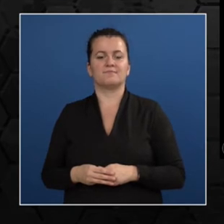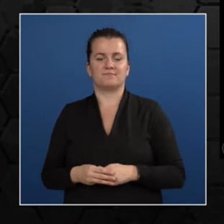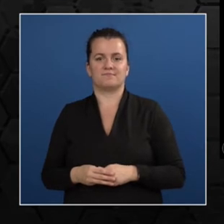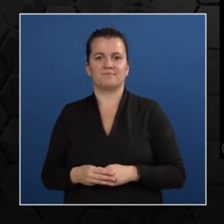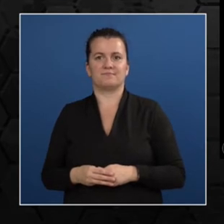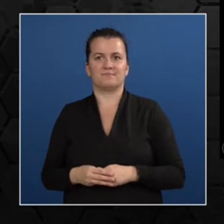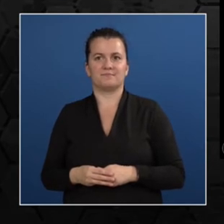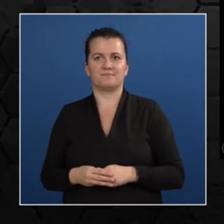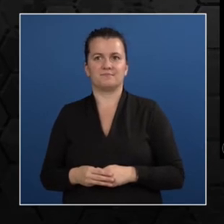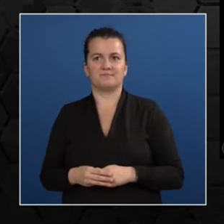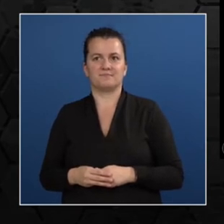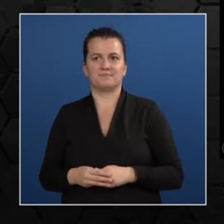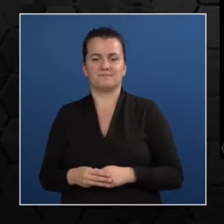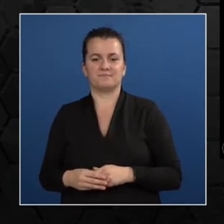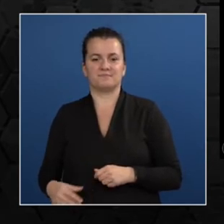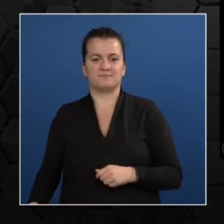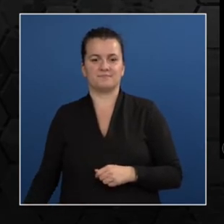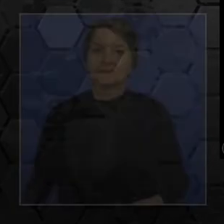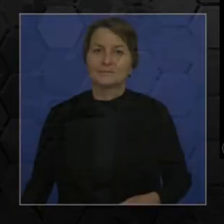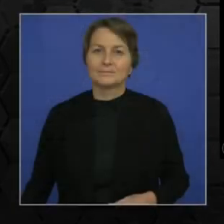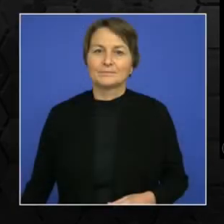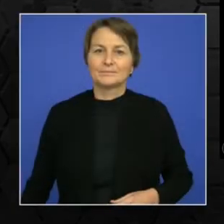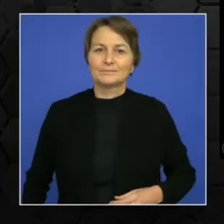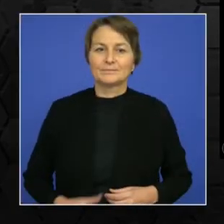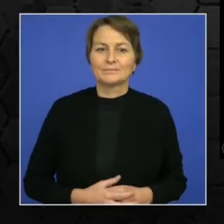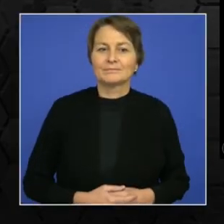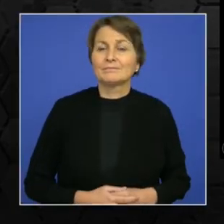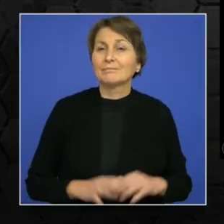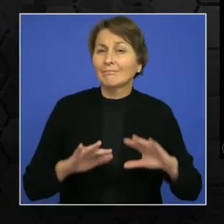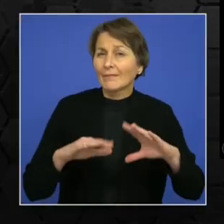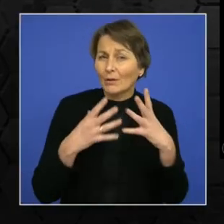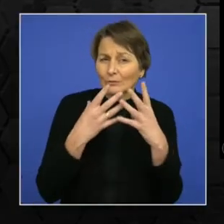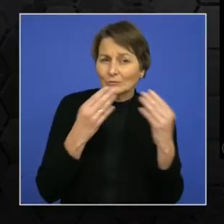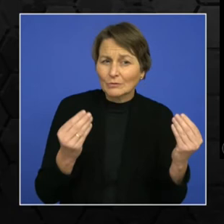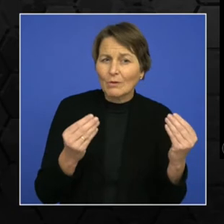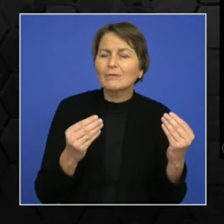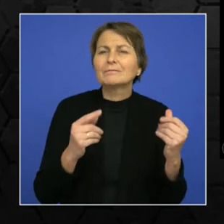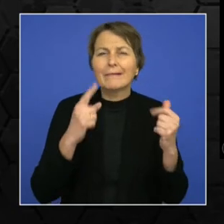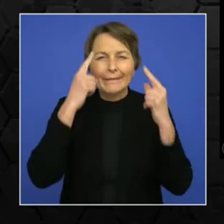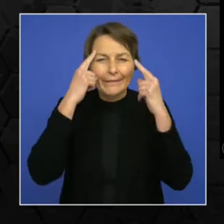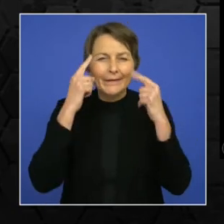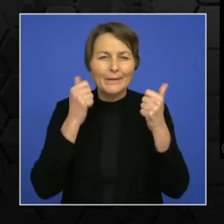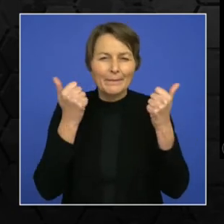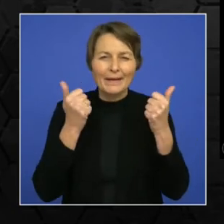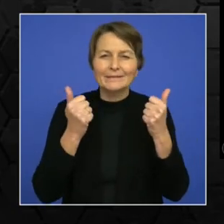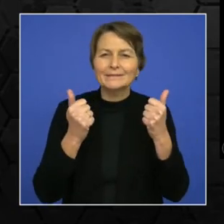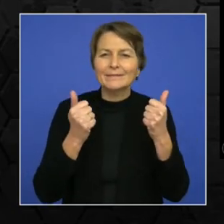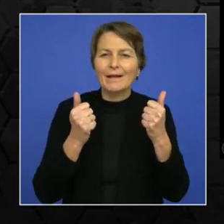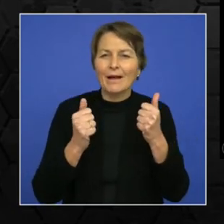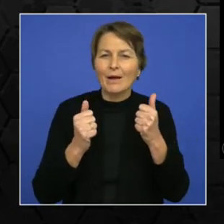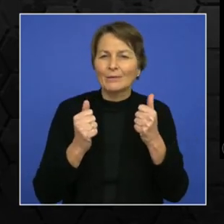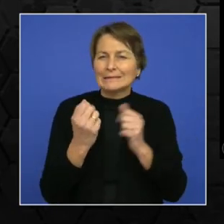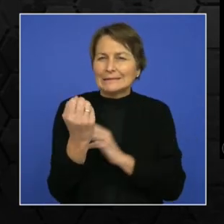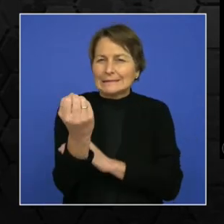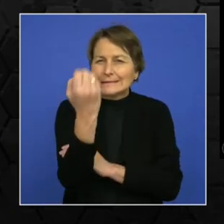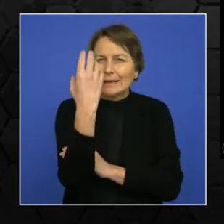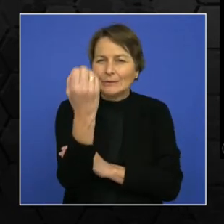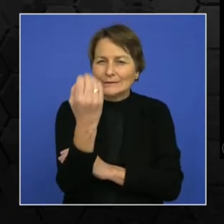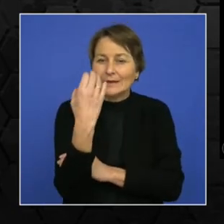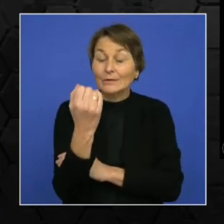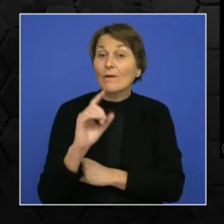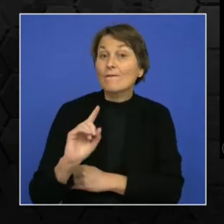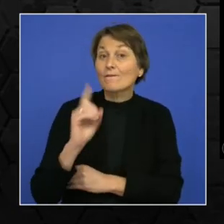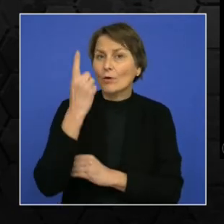The solution for this is time control and traffic signal priority. traffic signal priority is a major example of an intelligent